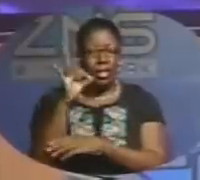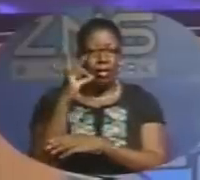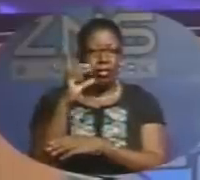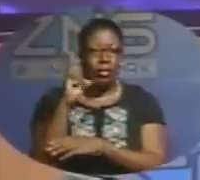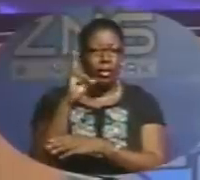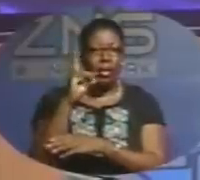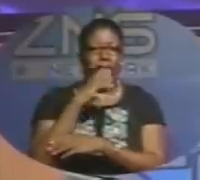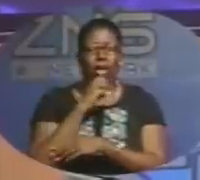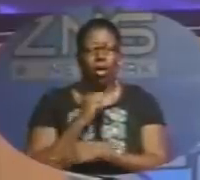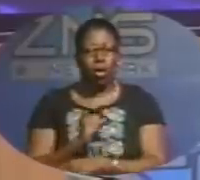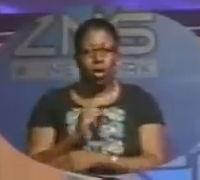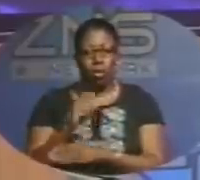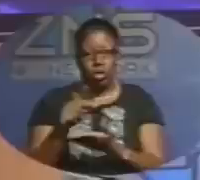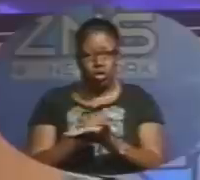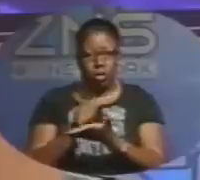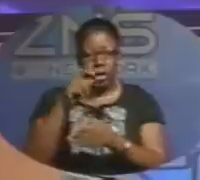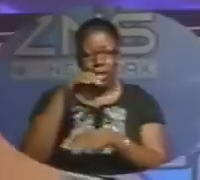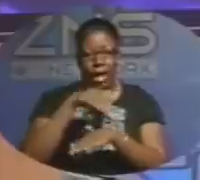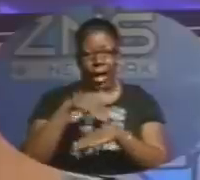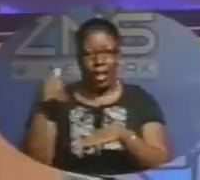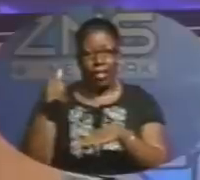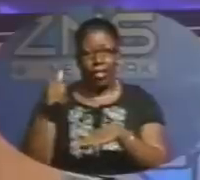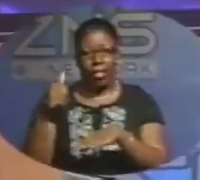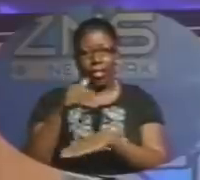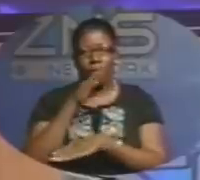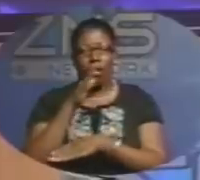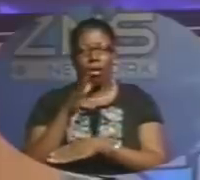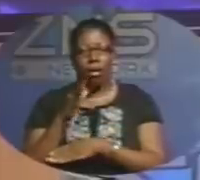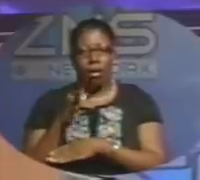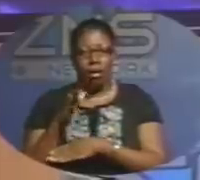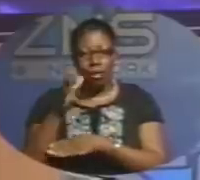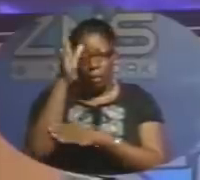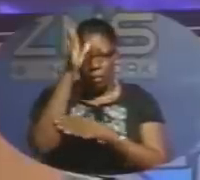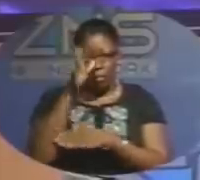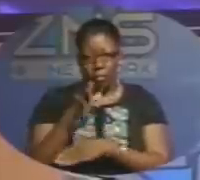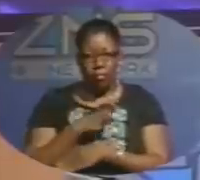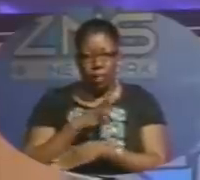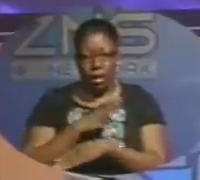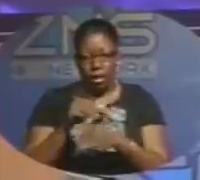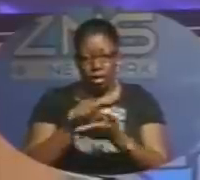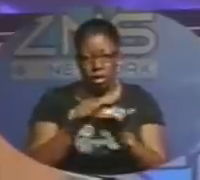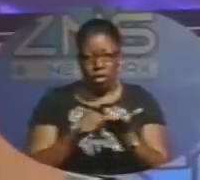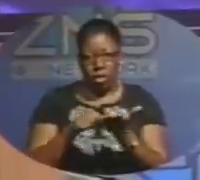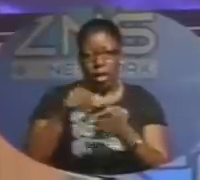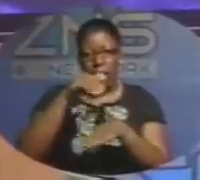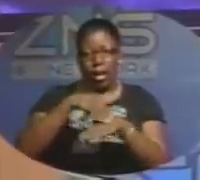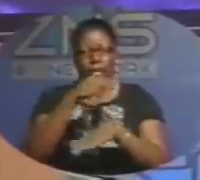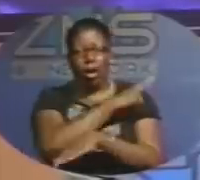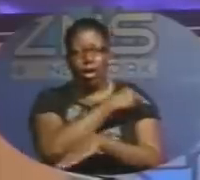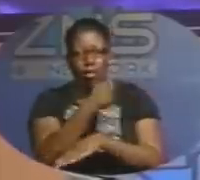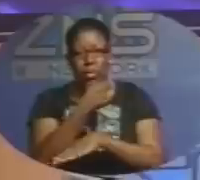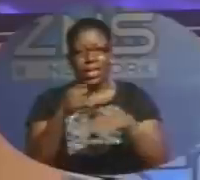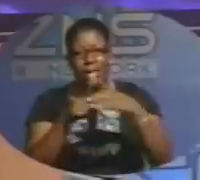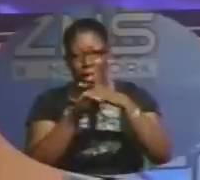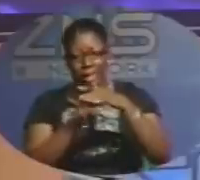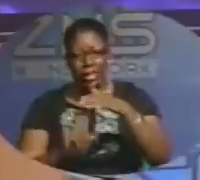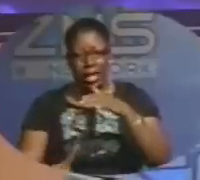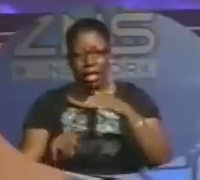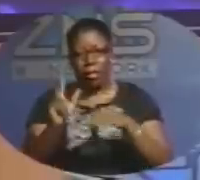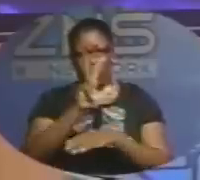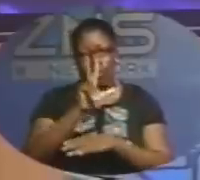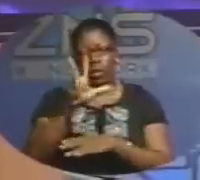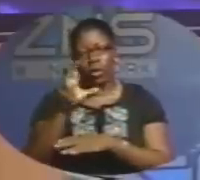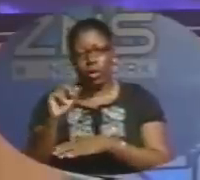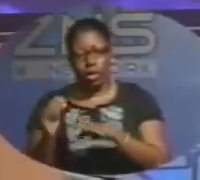DeFriend was being treated at the male surgical ward at the Princess Margaret Hospital when somehow he escaped around 3.30 this